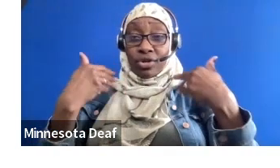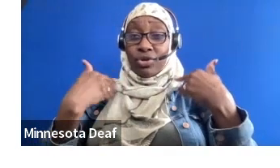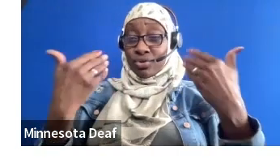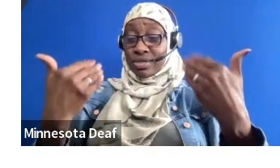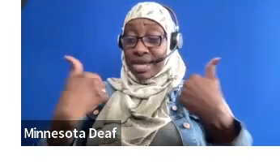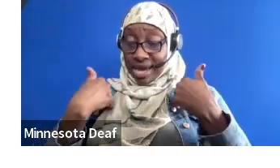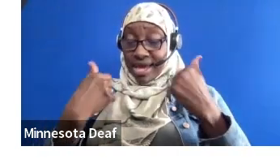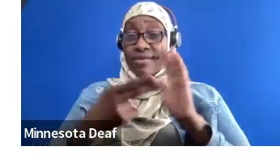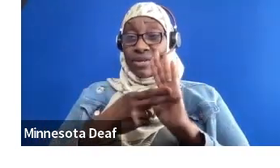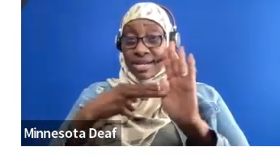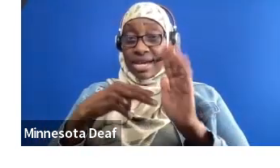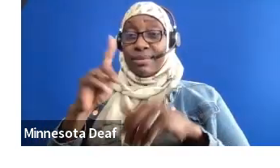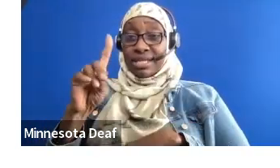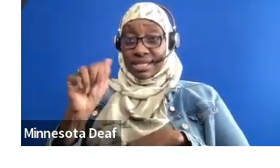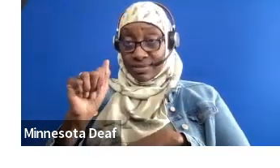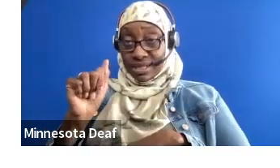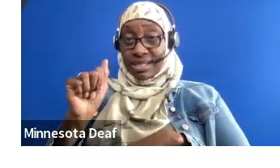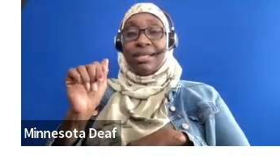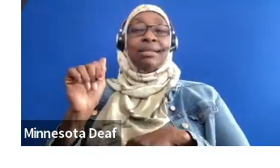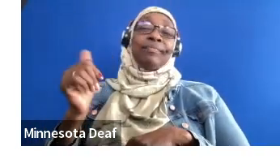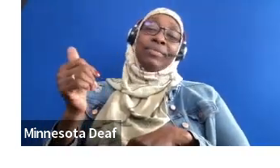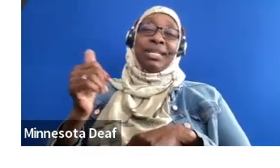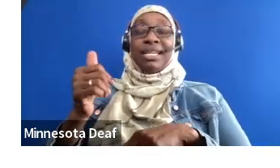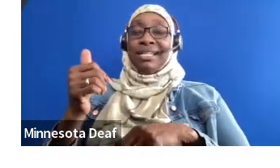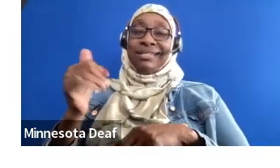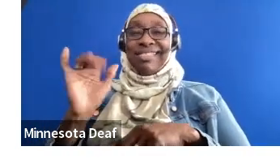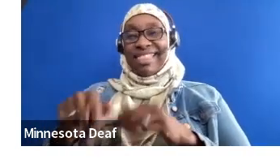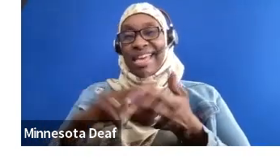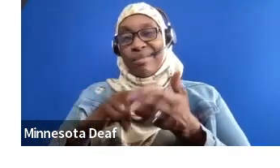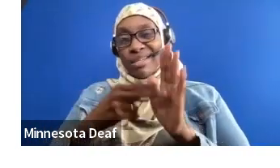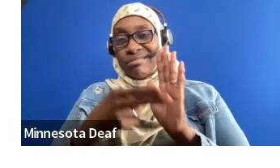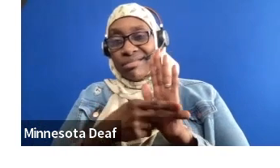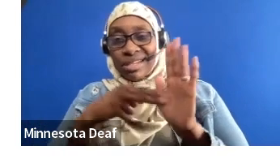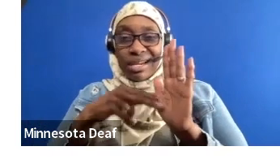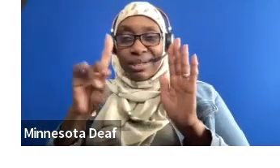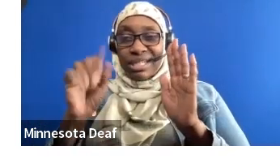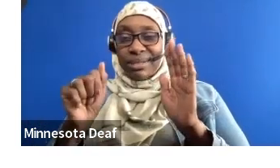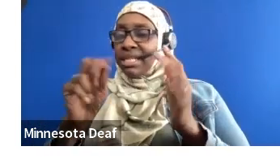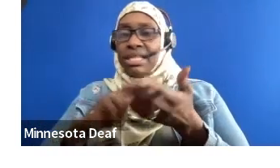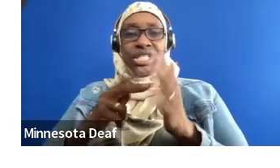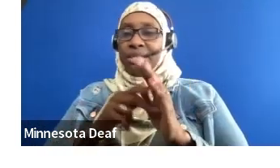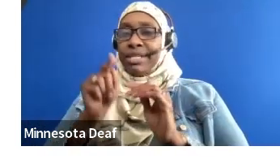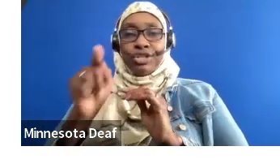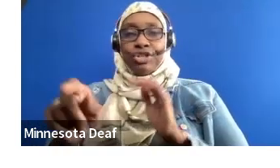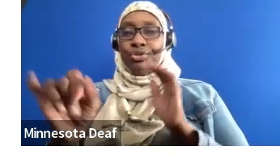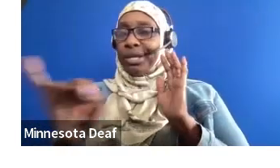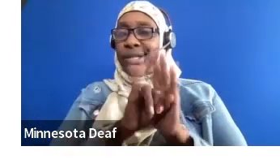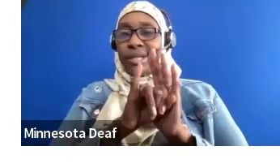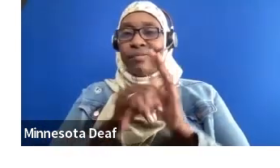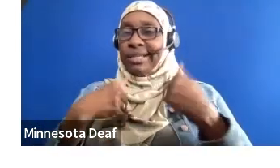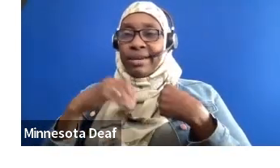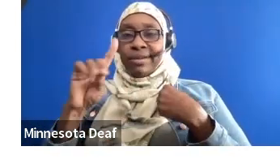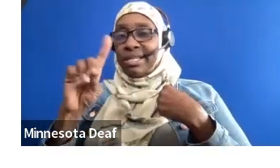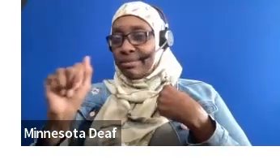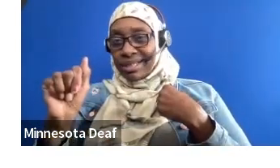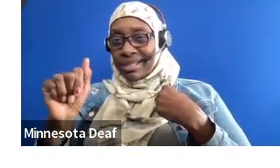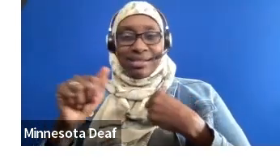Documented disability really just involves me in an interview. You identify as having a disability? Yes. Great. Right? We do not really focus on